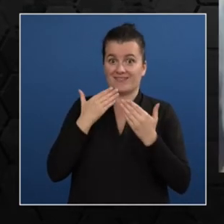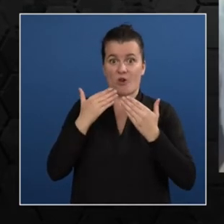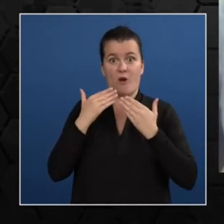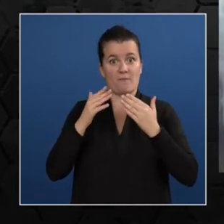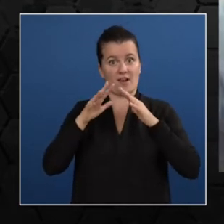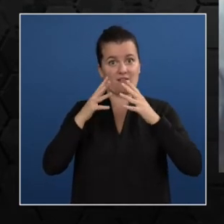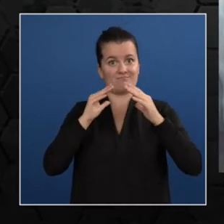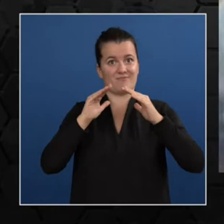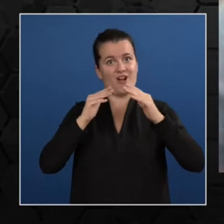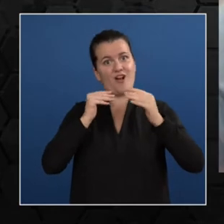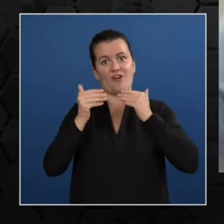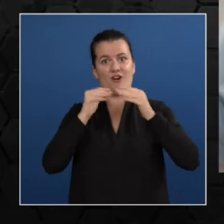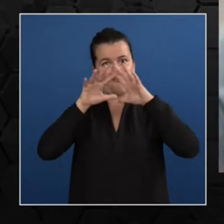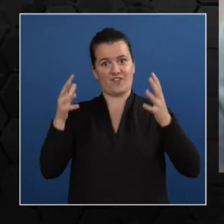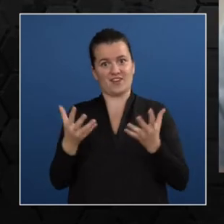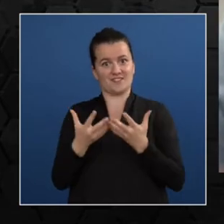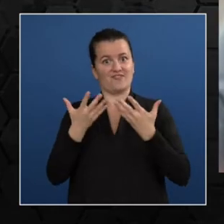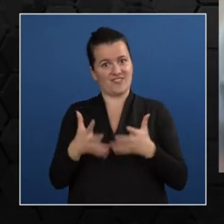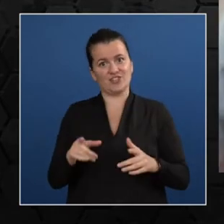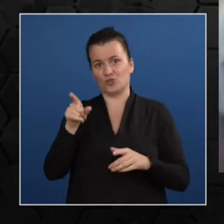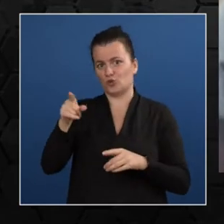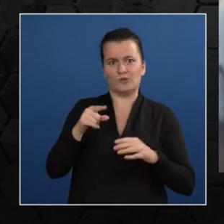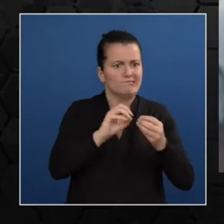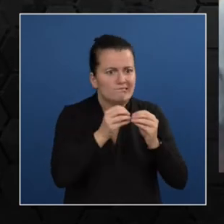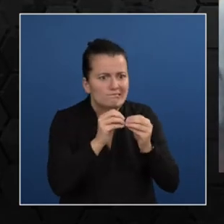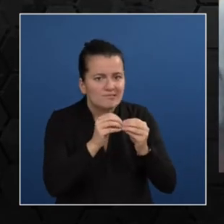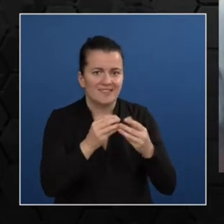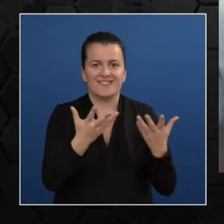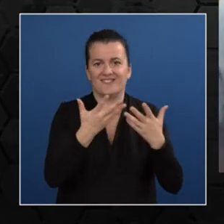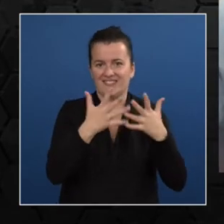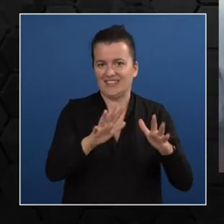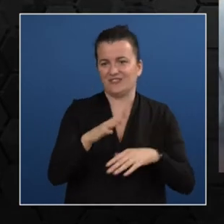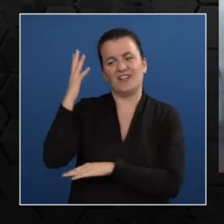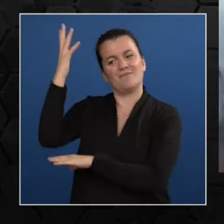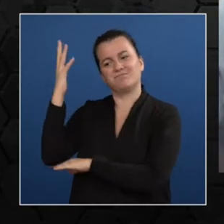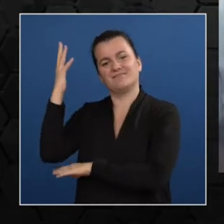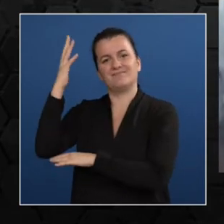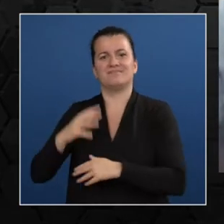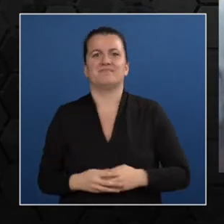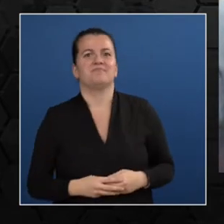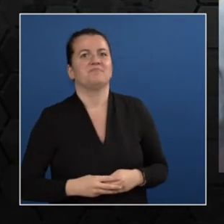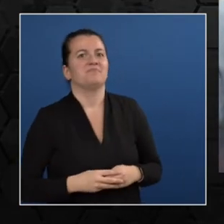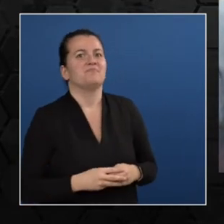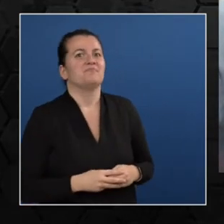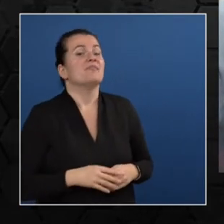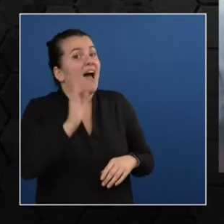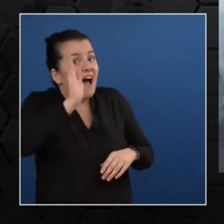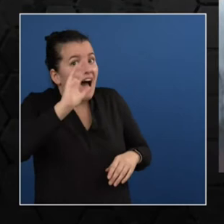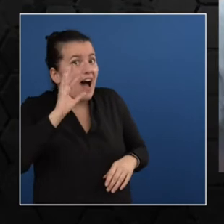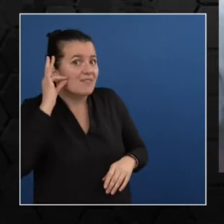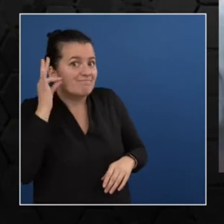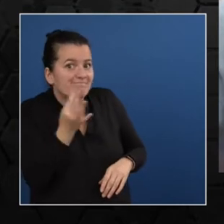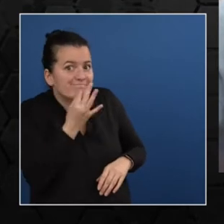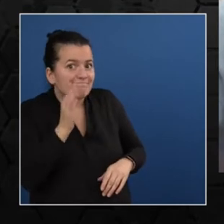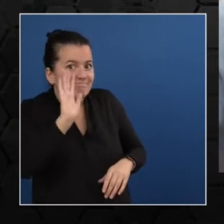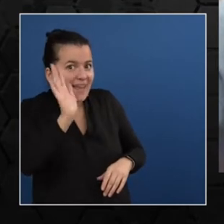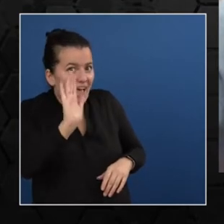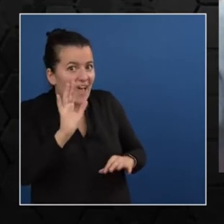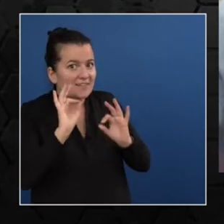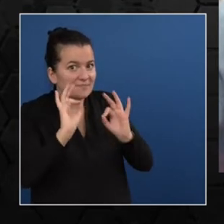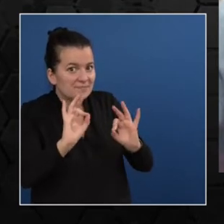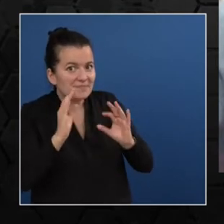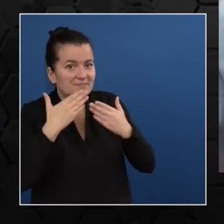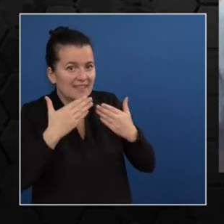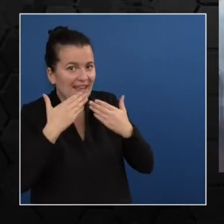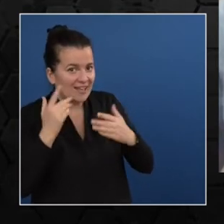Hello, hello. Thank you so much for having me here. Oh, thank you so much. You for connecting. That's awesome. So what are you going to be talking